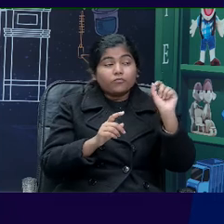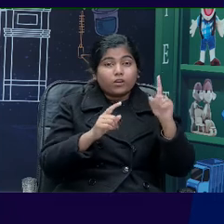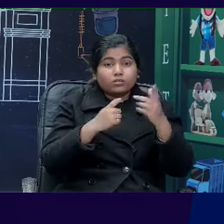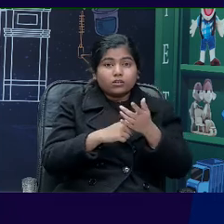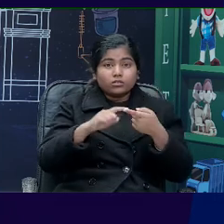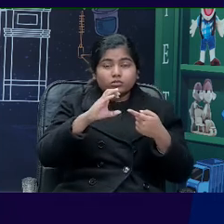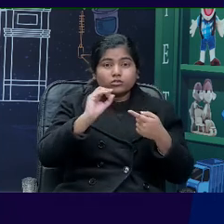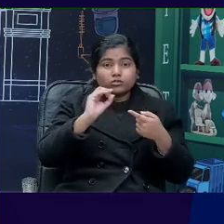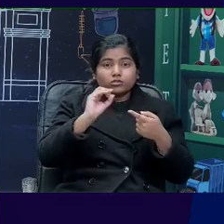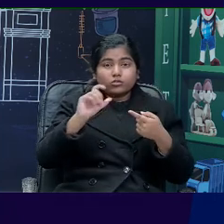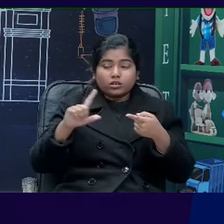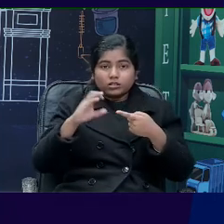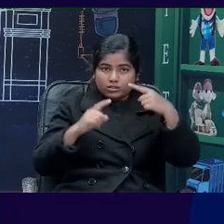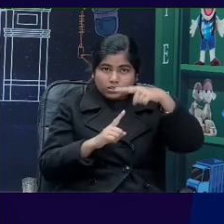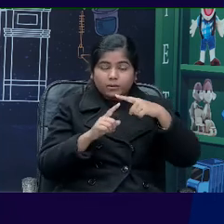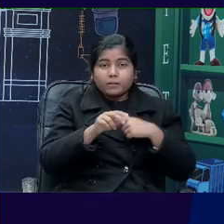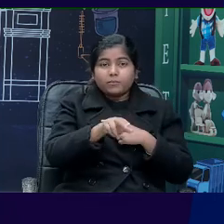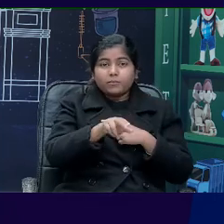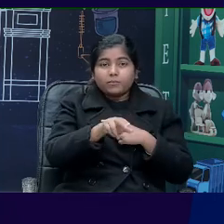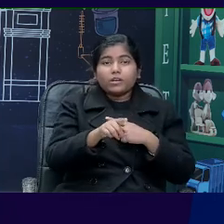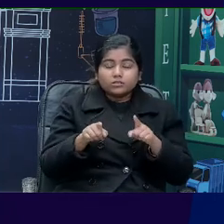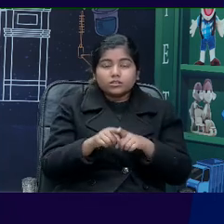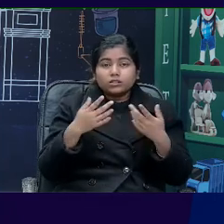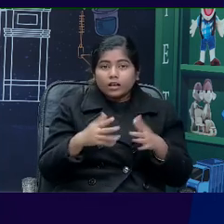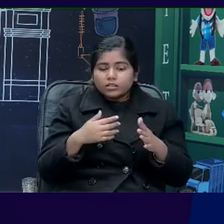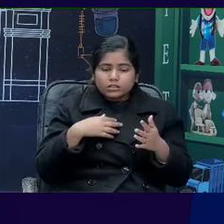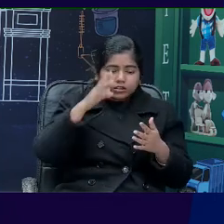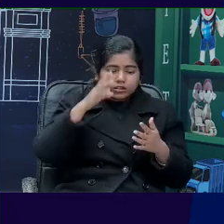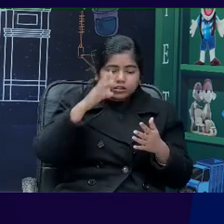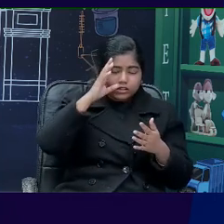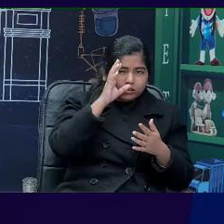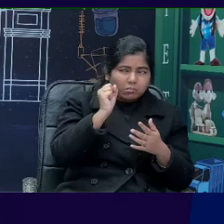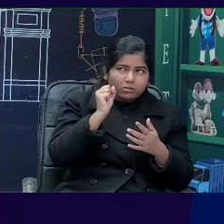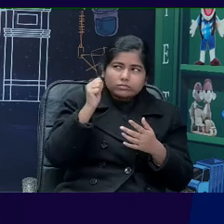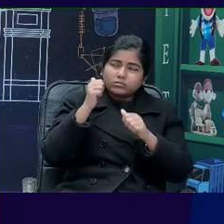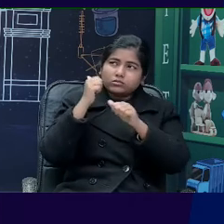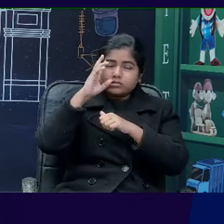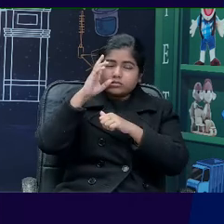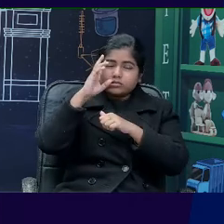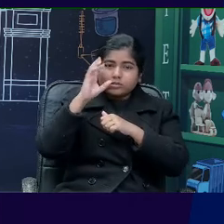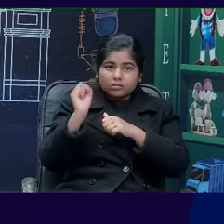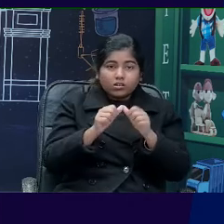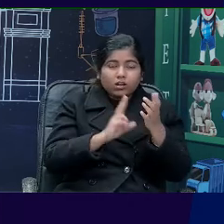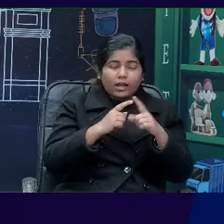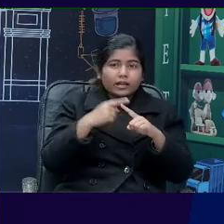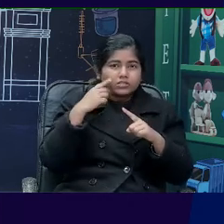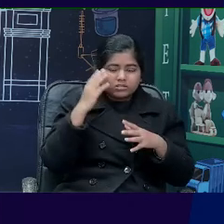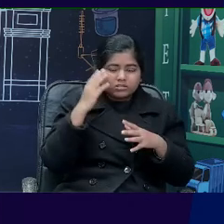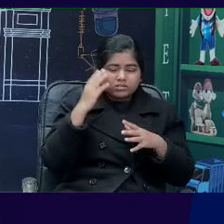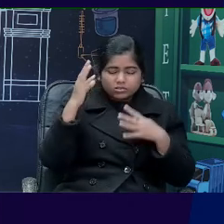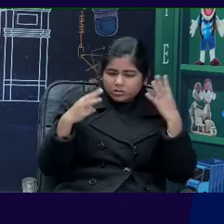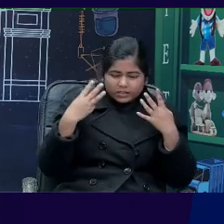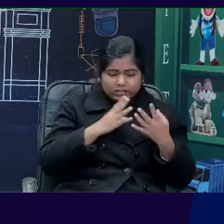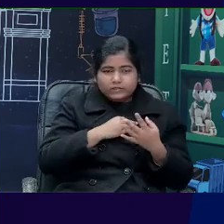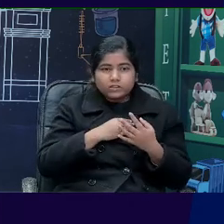which means to remember something and then anxious, which means worried and afraid. Emerged,